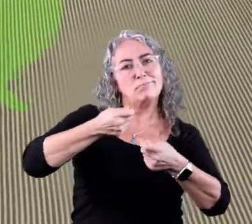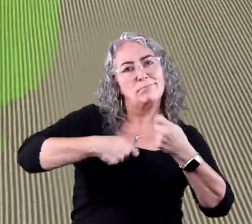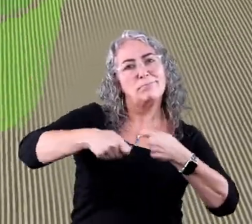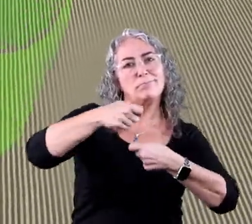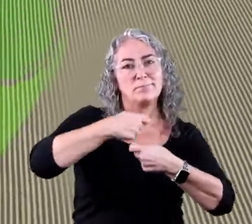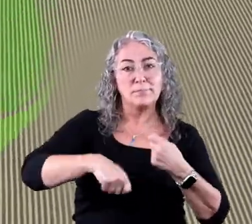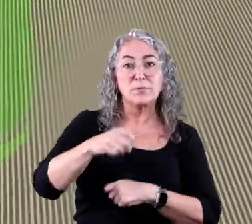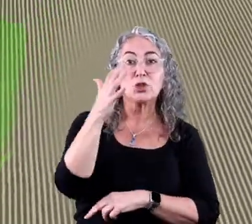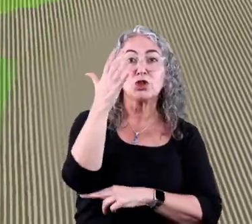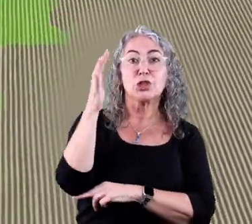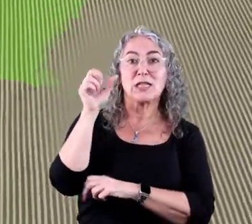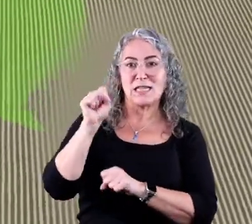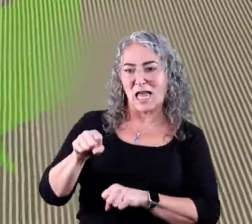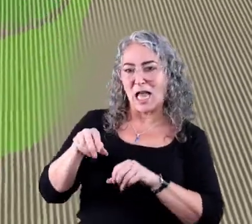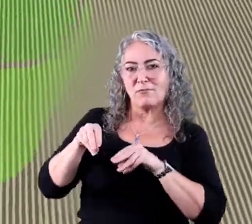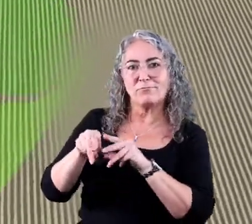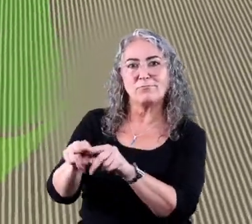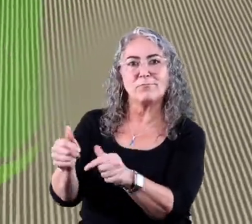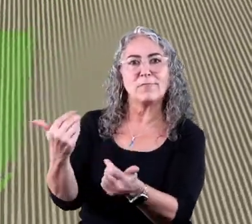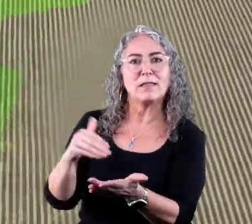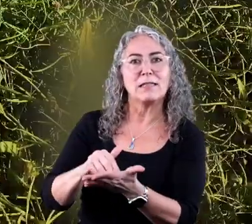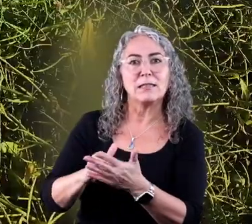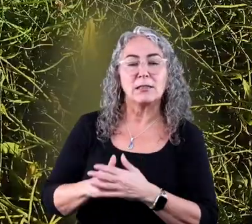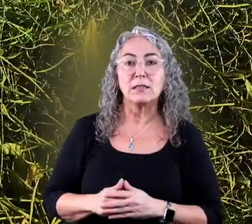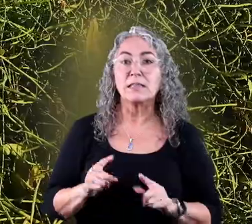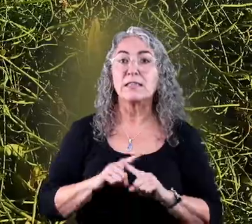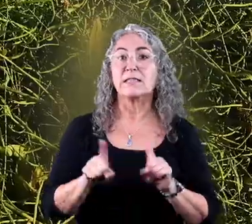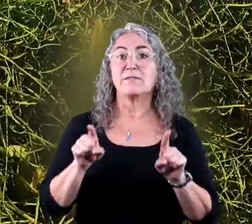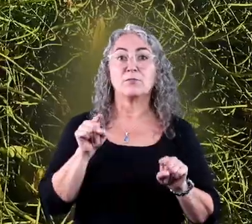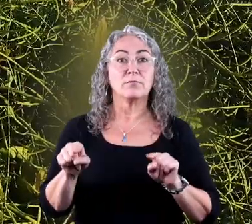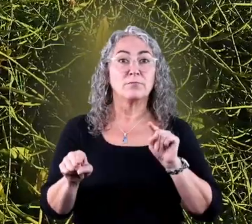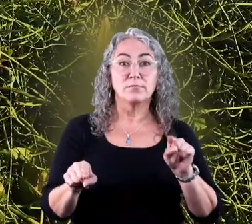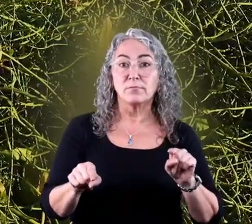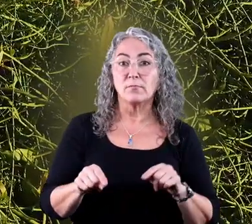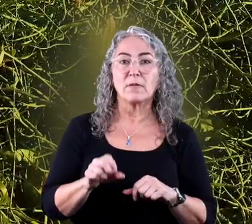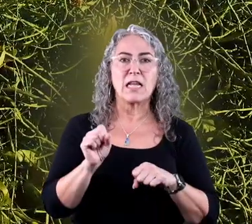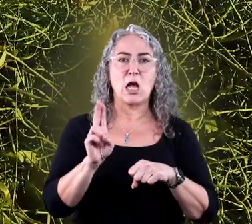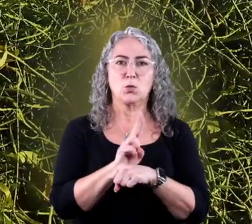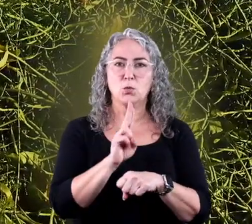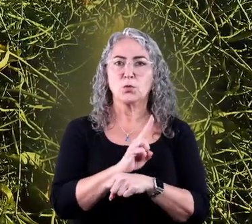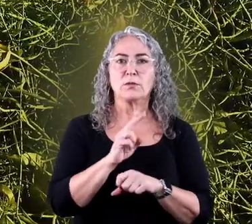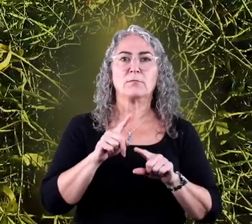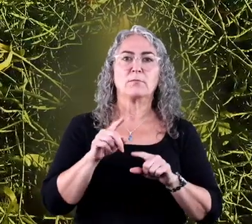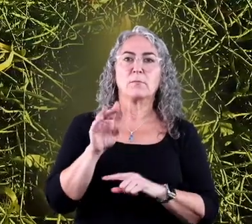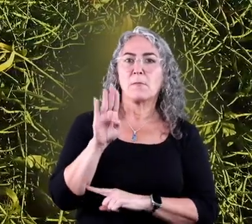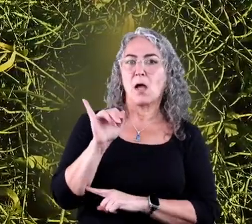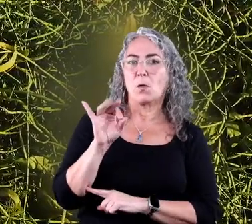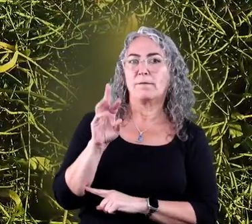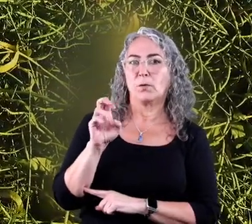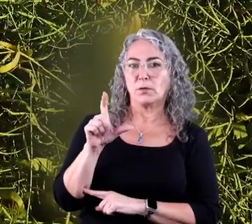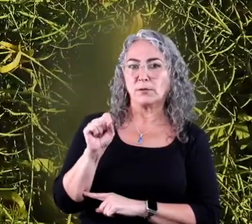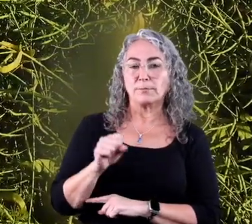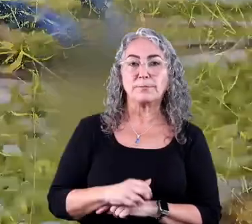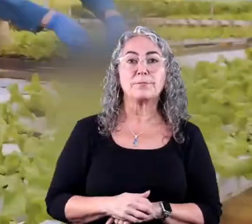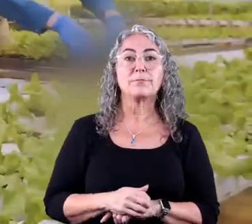replaced like a tree that can be replanted. There are different sources that can be used for biofuels.